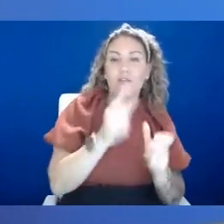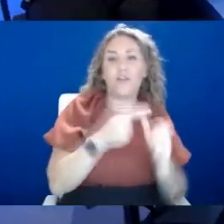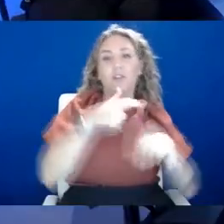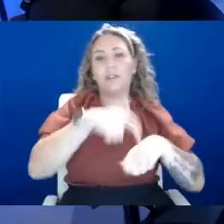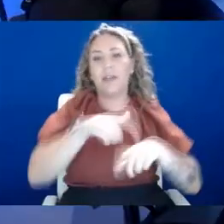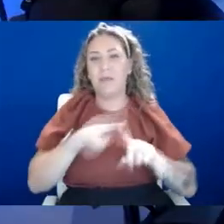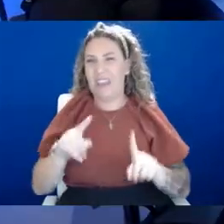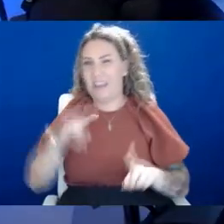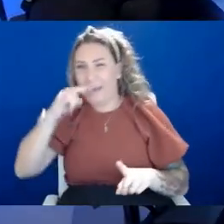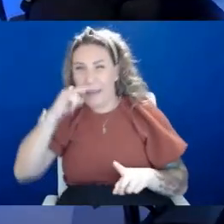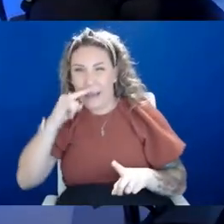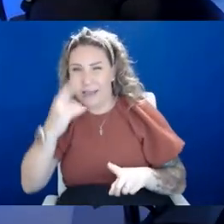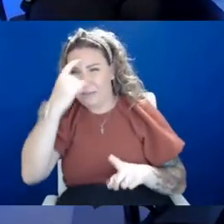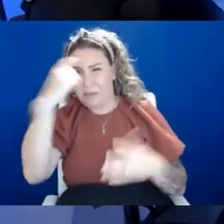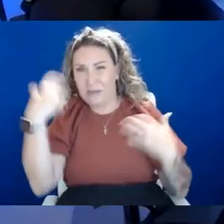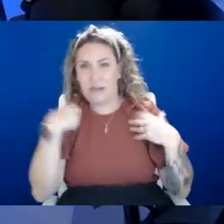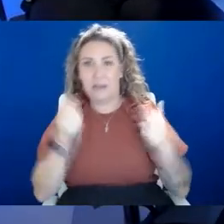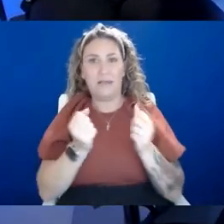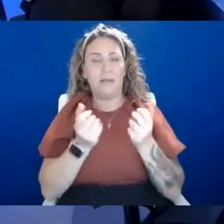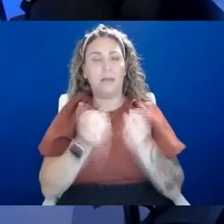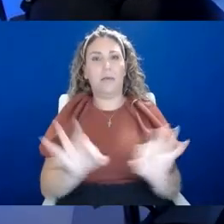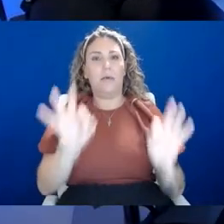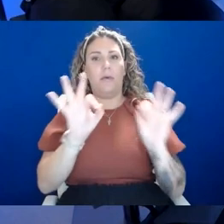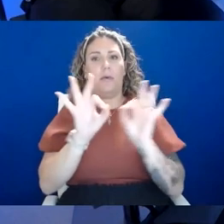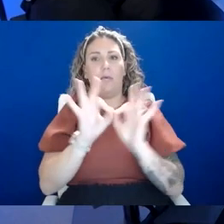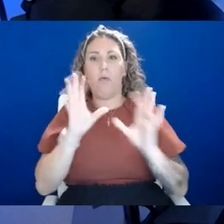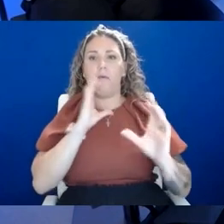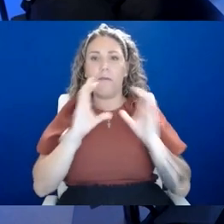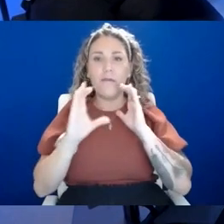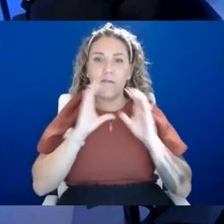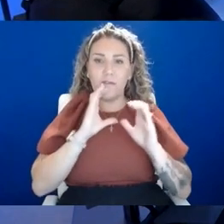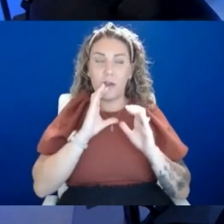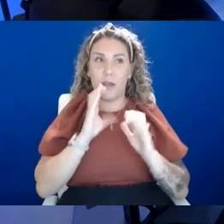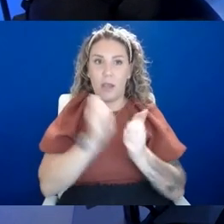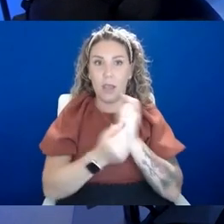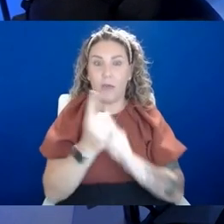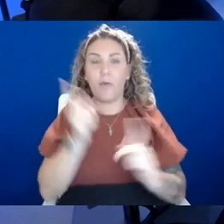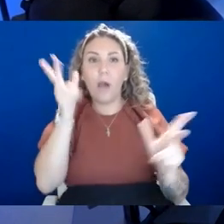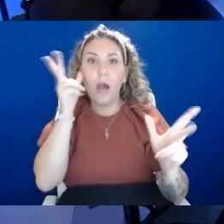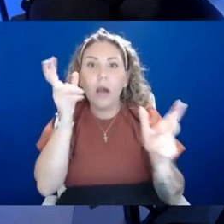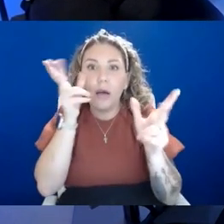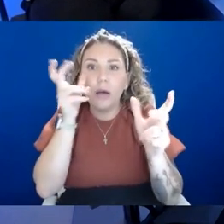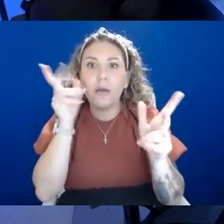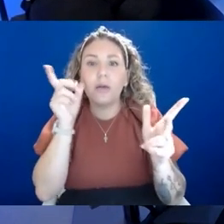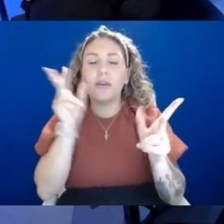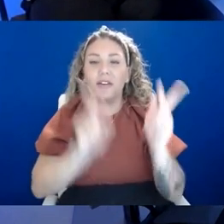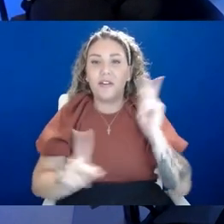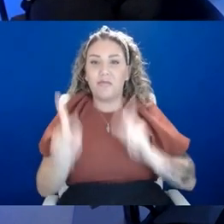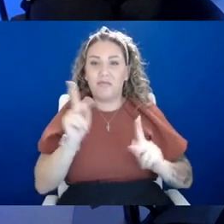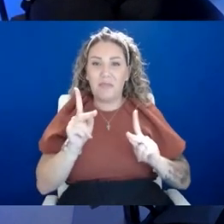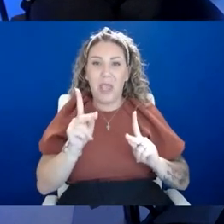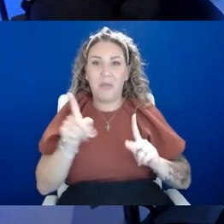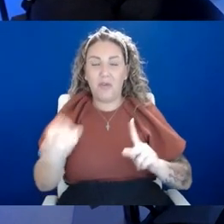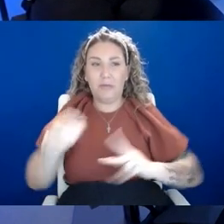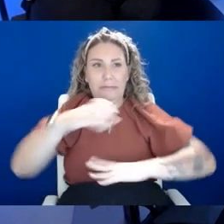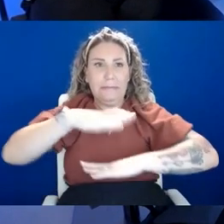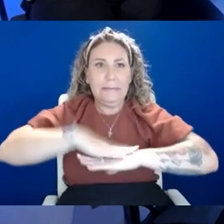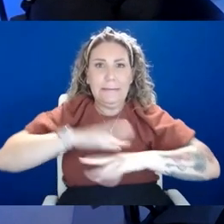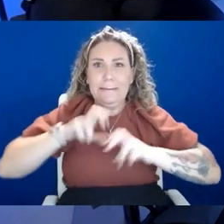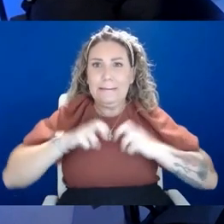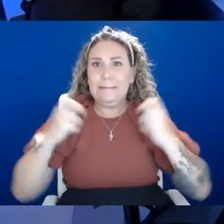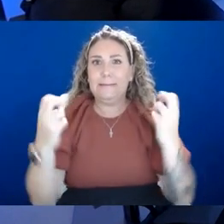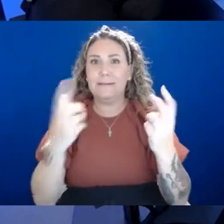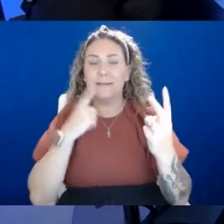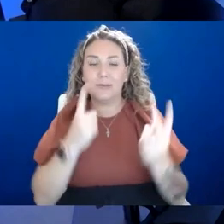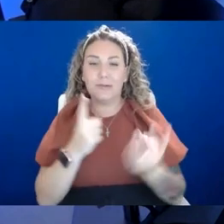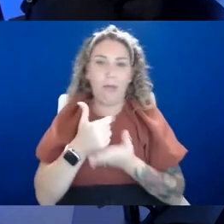It's just such an important conversation. And I think everyone's all ears when folks like you are sitting at this desk, because anything we can take away to help our kids out, especially right now